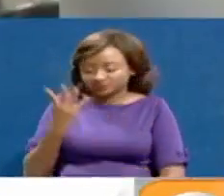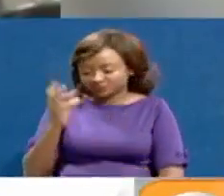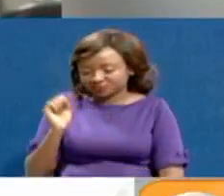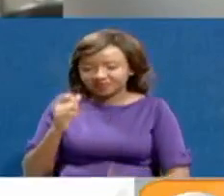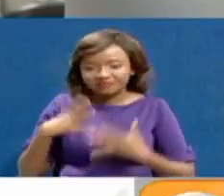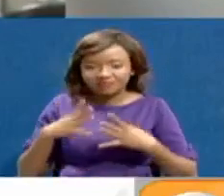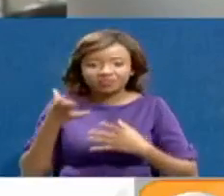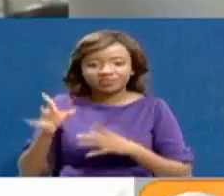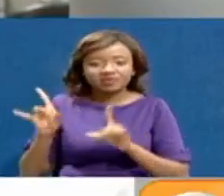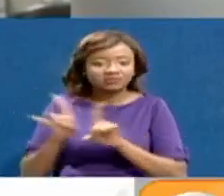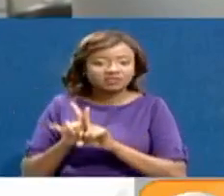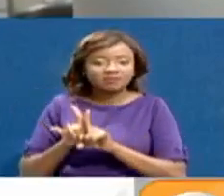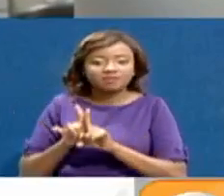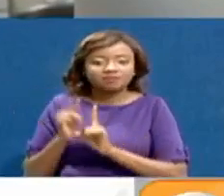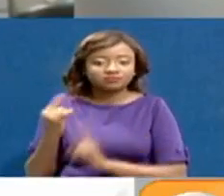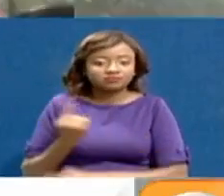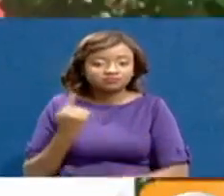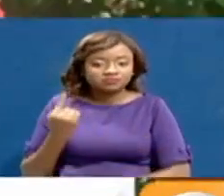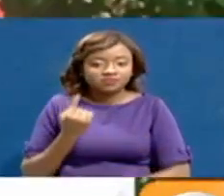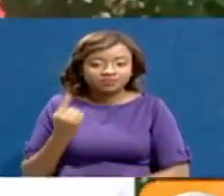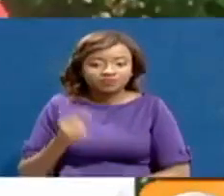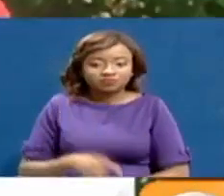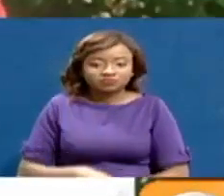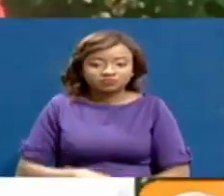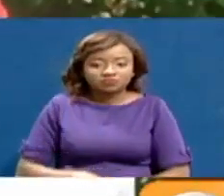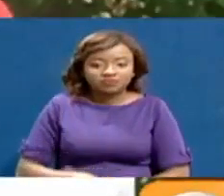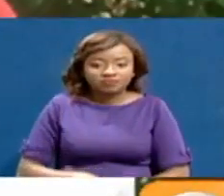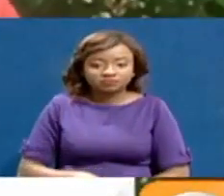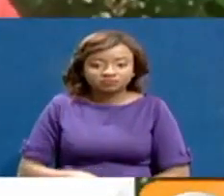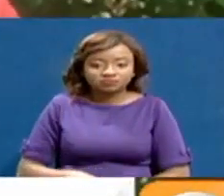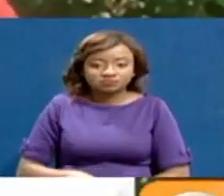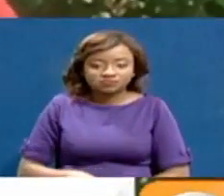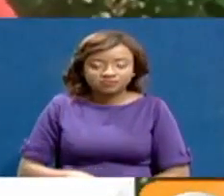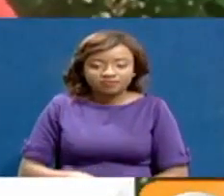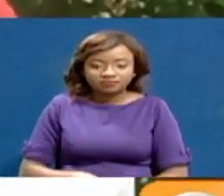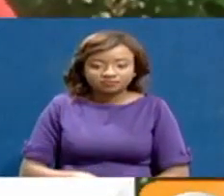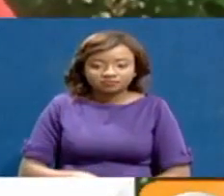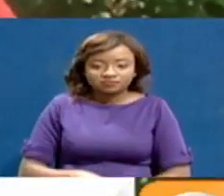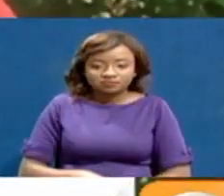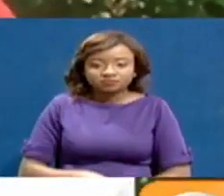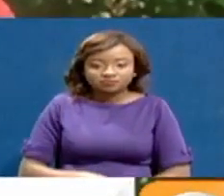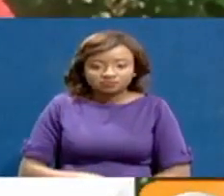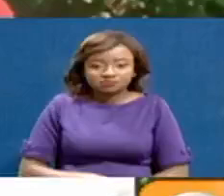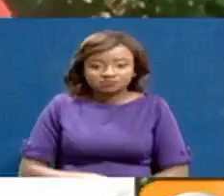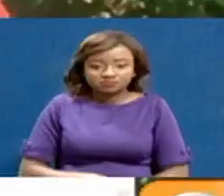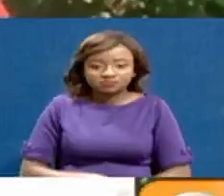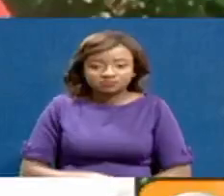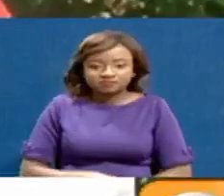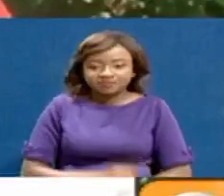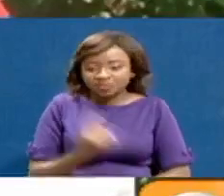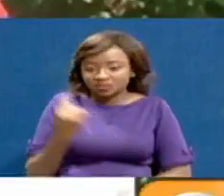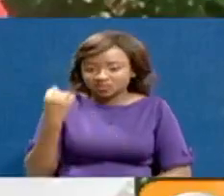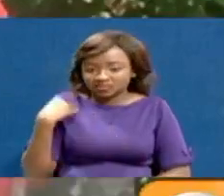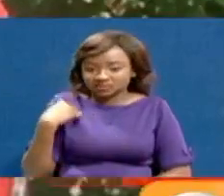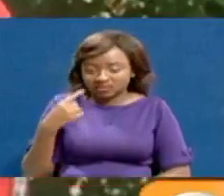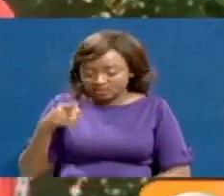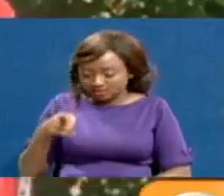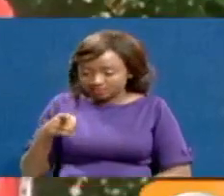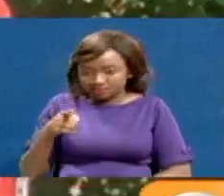under quarantine after his death on Friday. By yesterday they had gotten 45 people